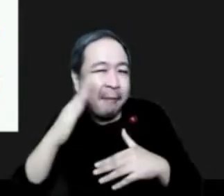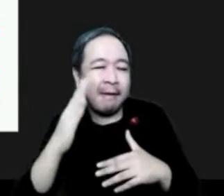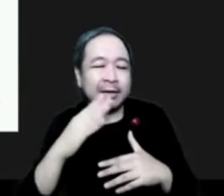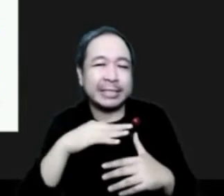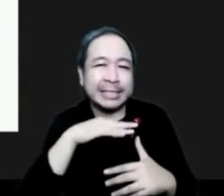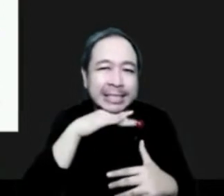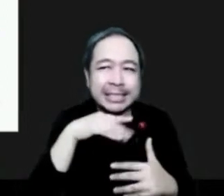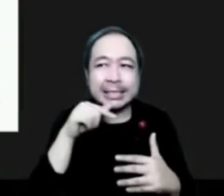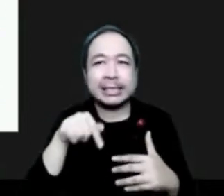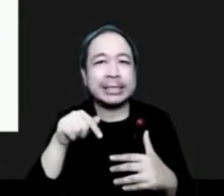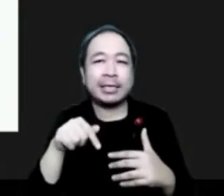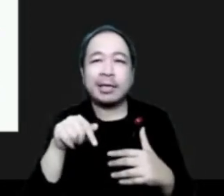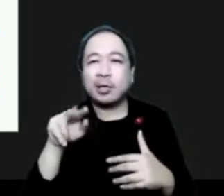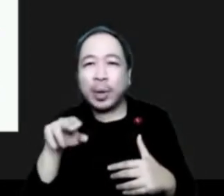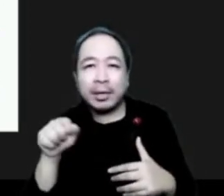Canada.